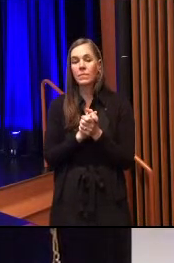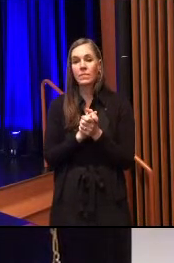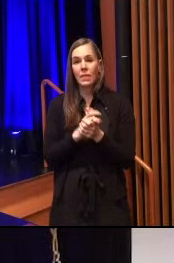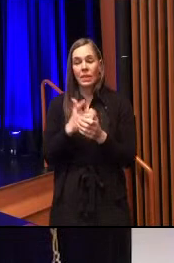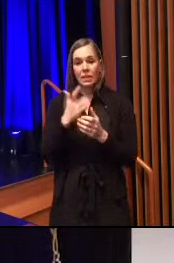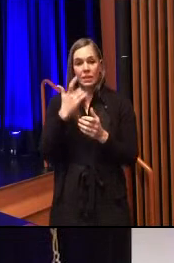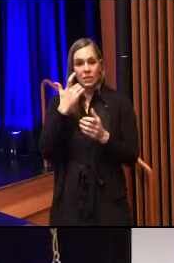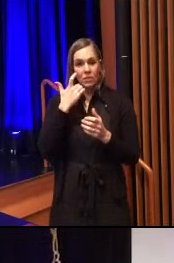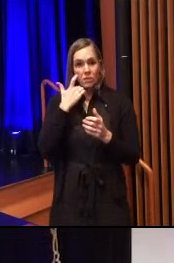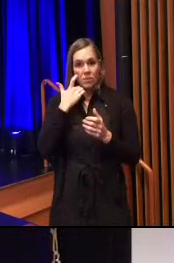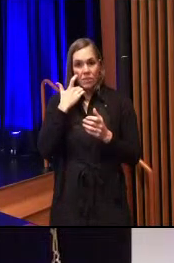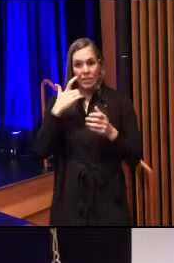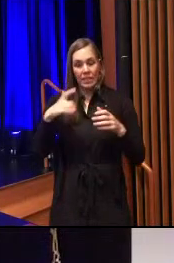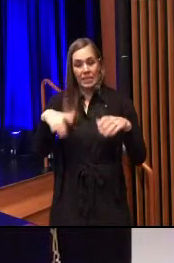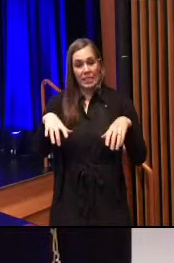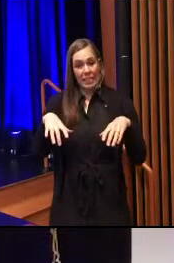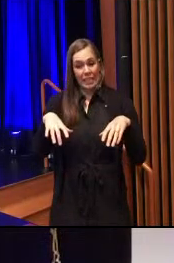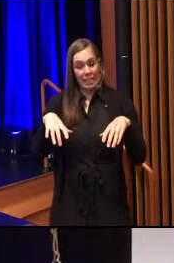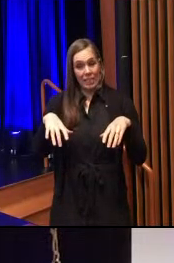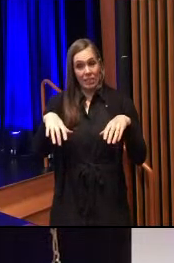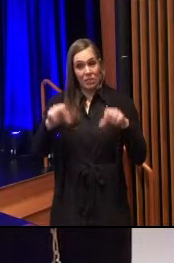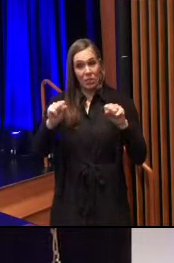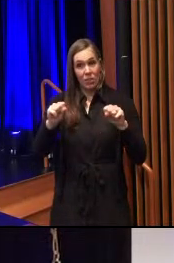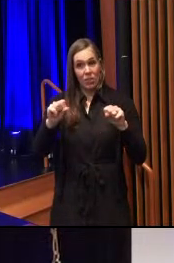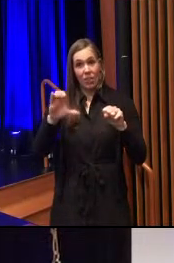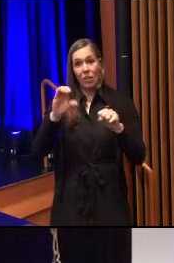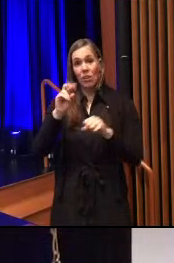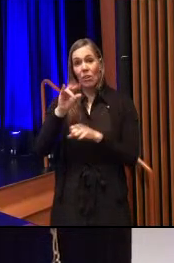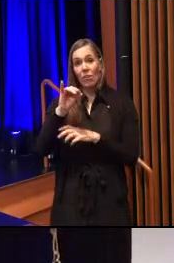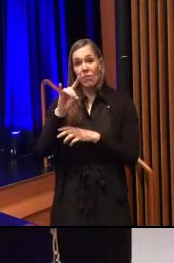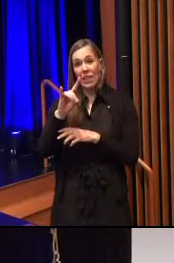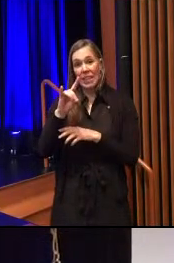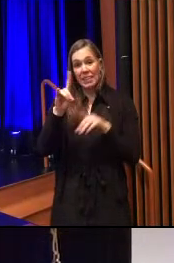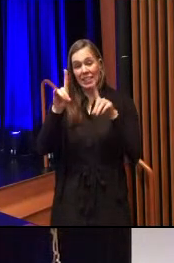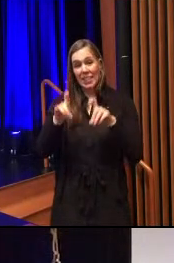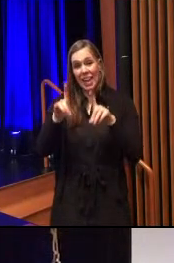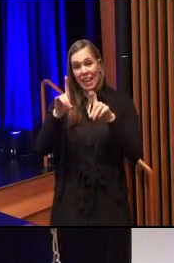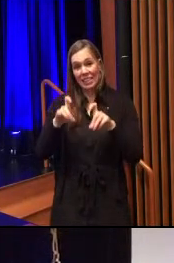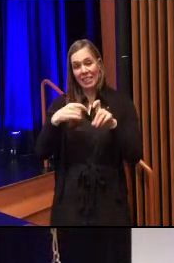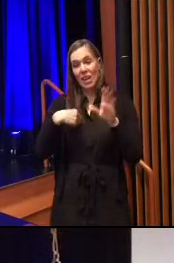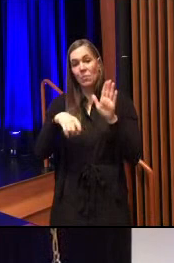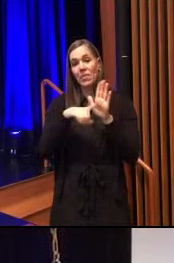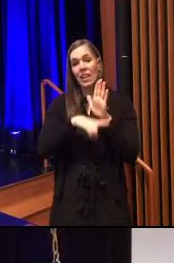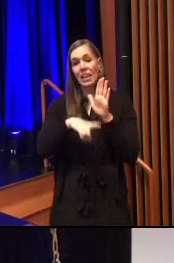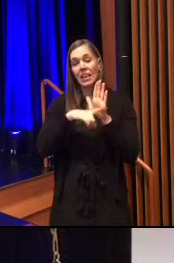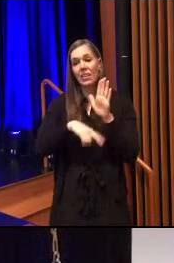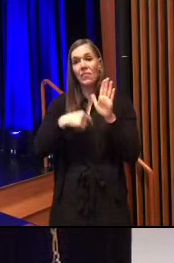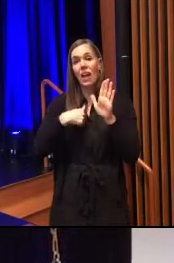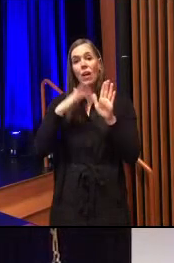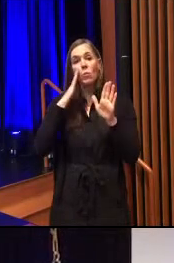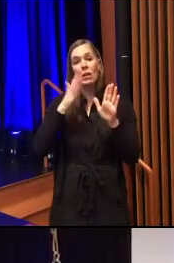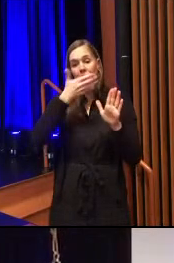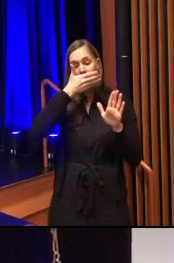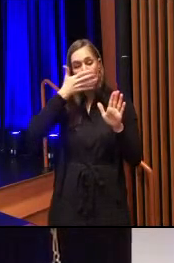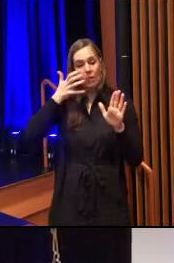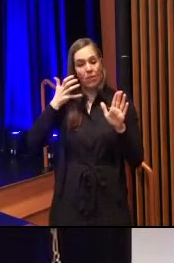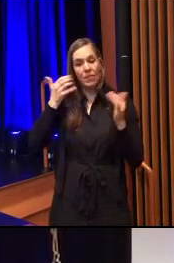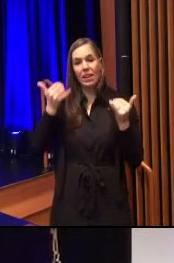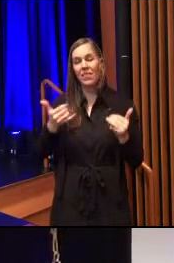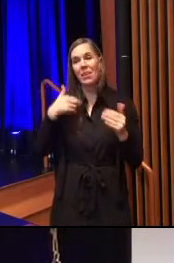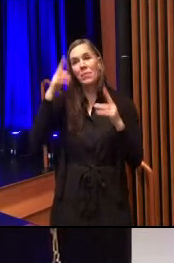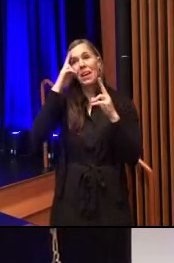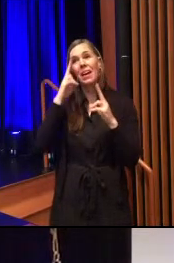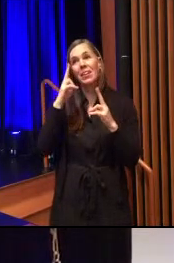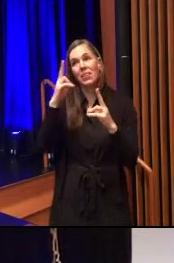just taken a COVID test and a negative I'm going to remove this for the portion of my remarks this evening I am so honored and